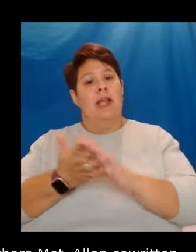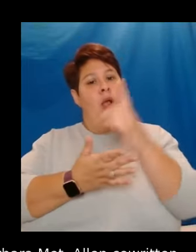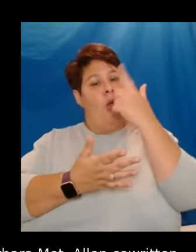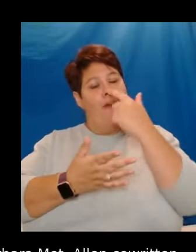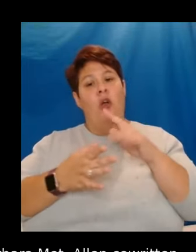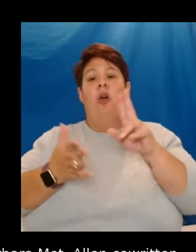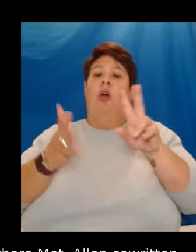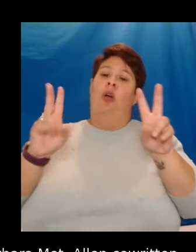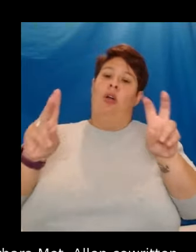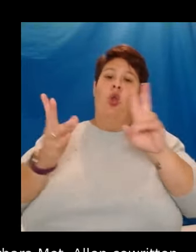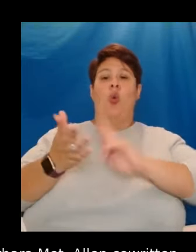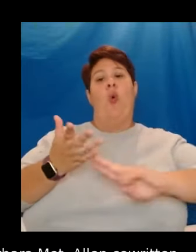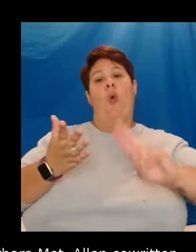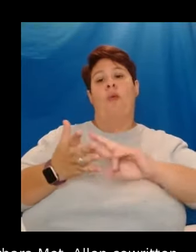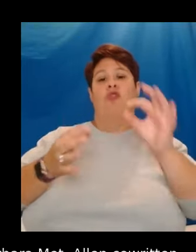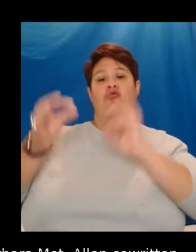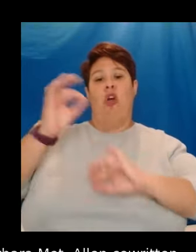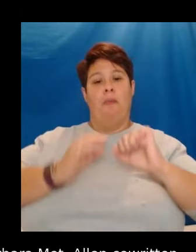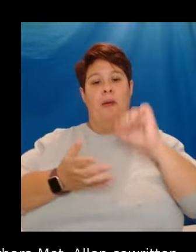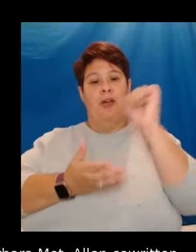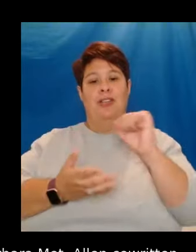drama budget. Yay.